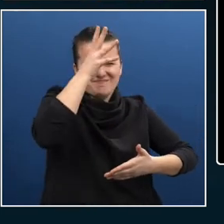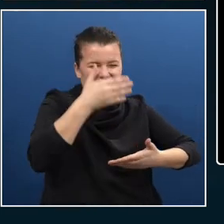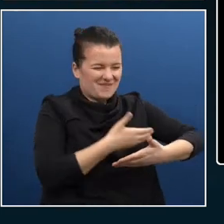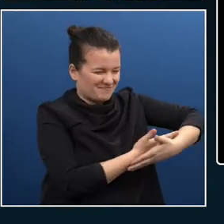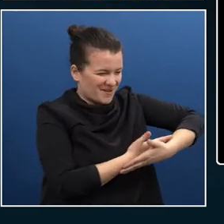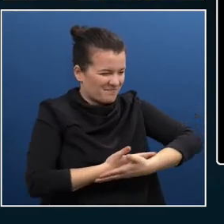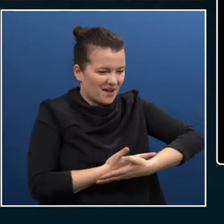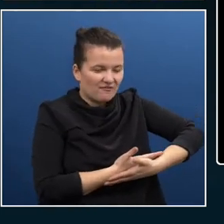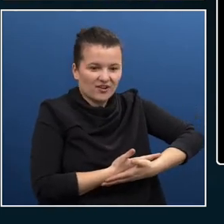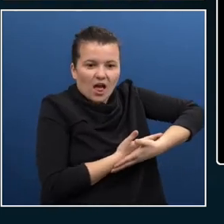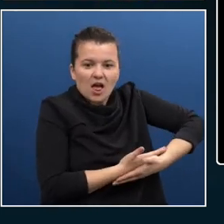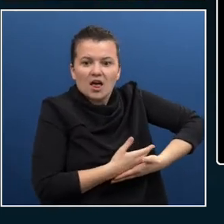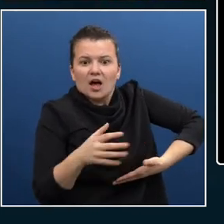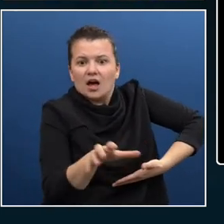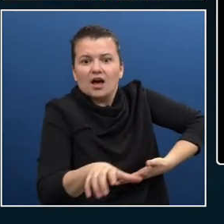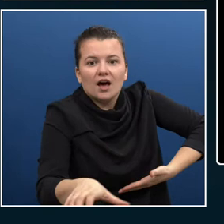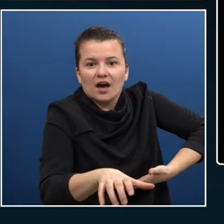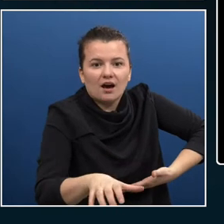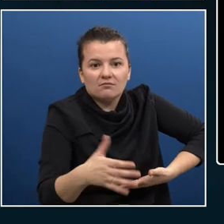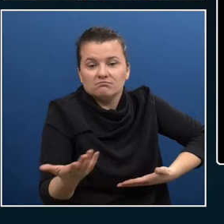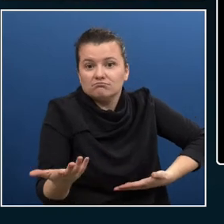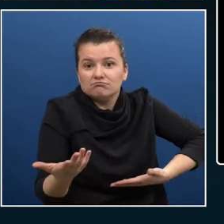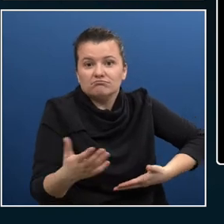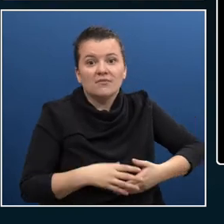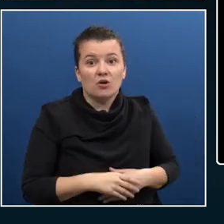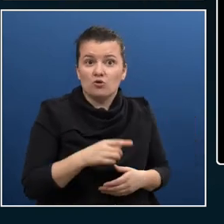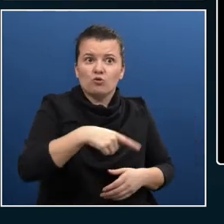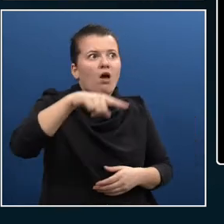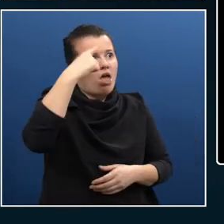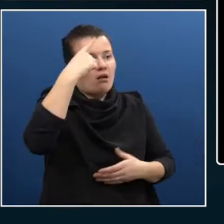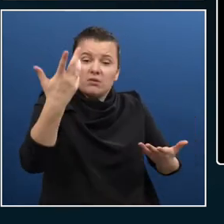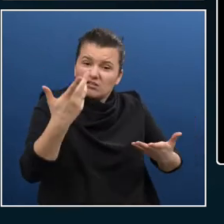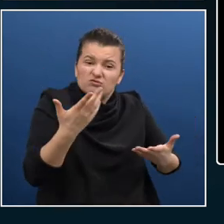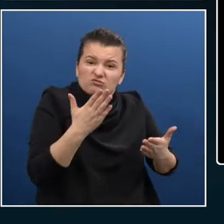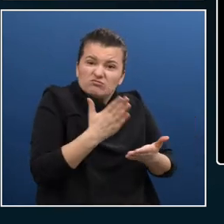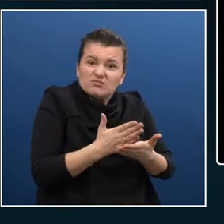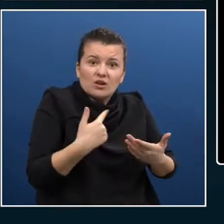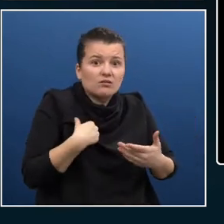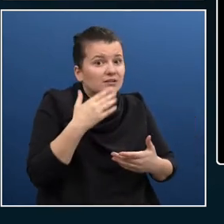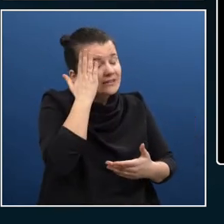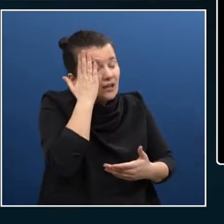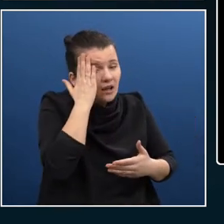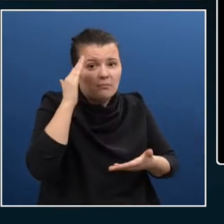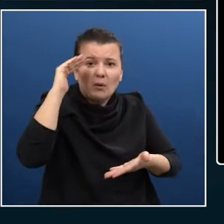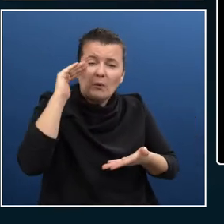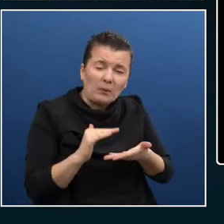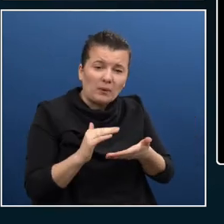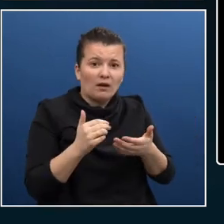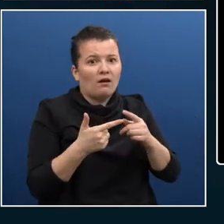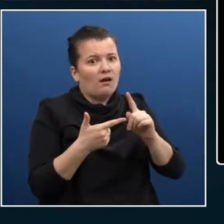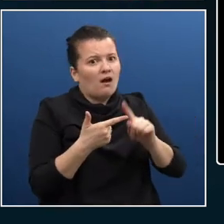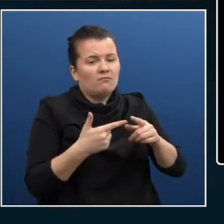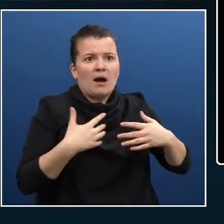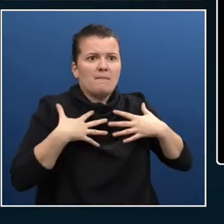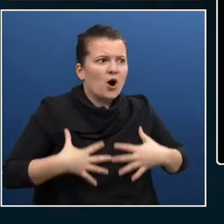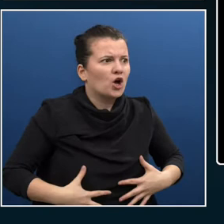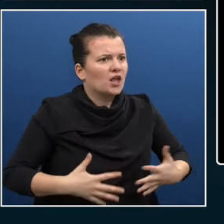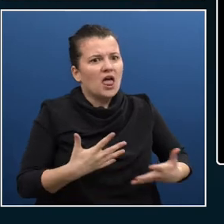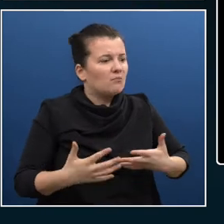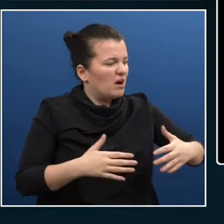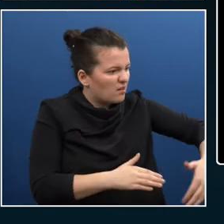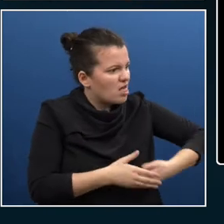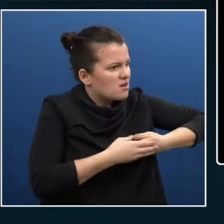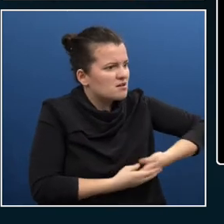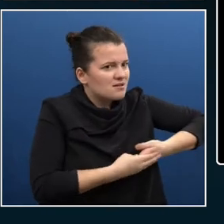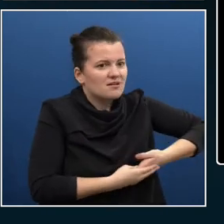You're financially sleeperified, you know, stressed. You're really not able to use your full body then. And if you go to your